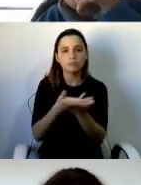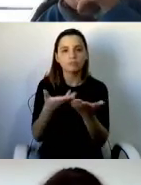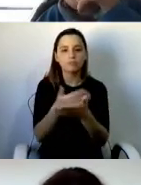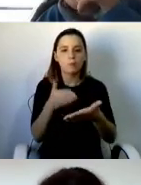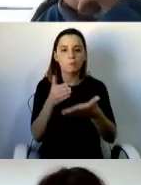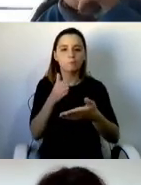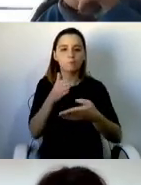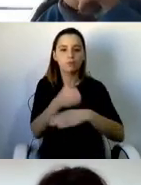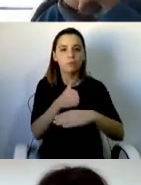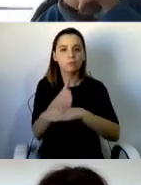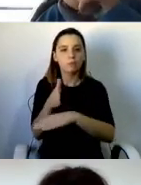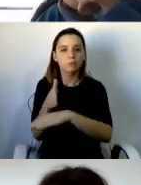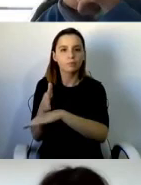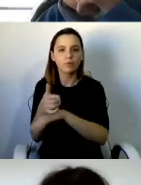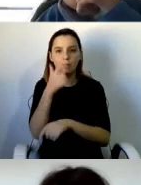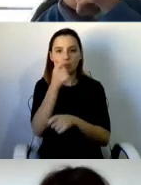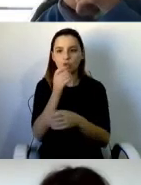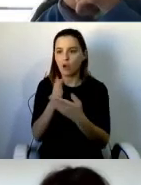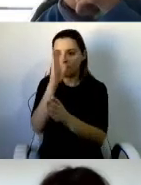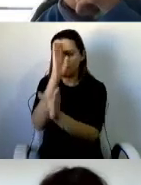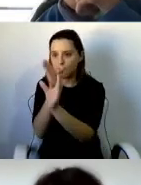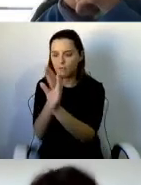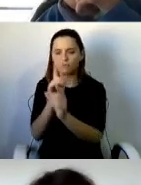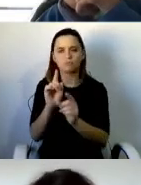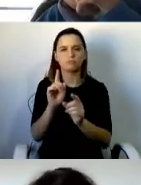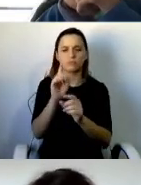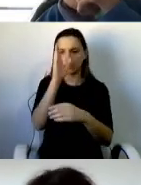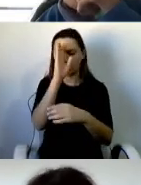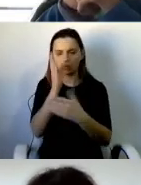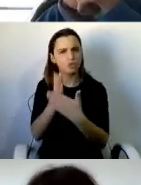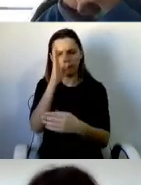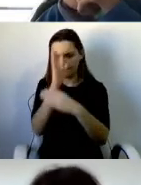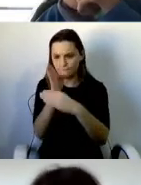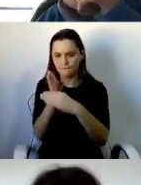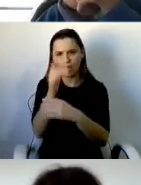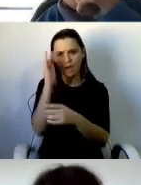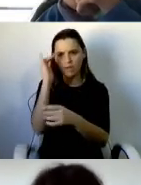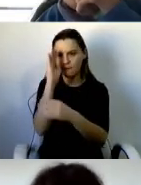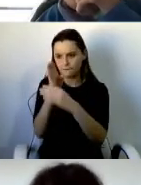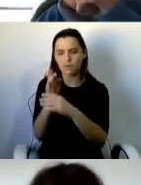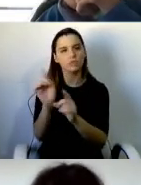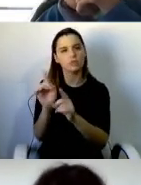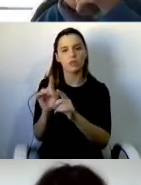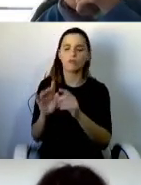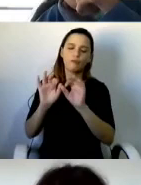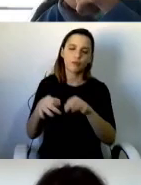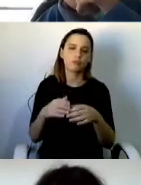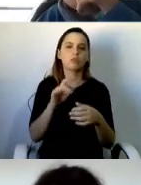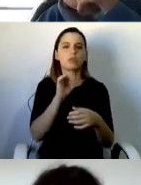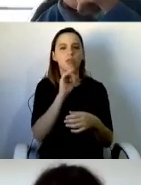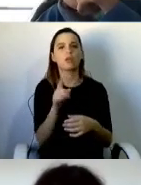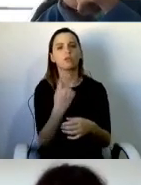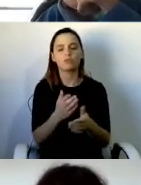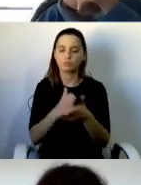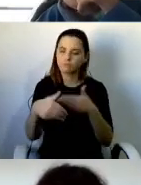we can continue to move forward. Thank you much. Thank I have the final